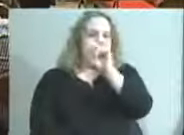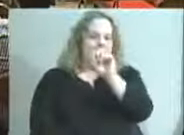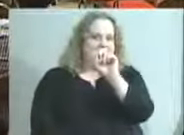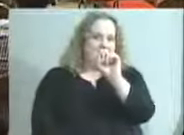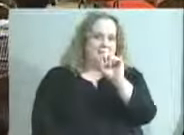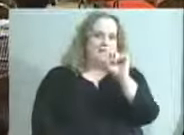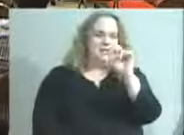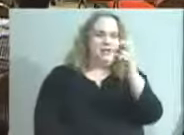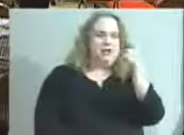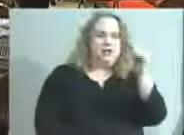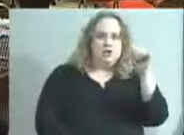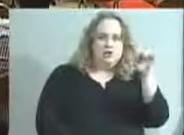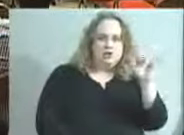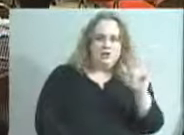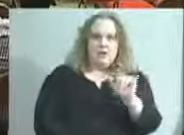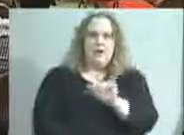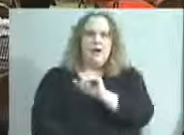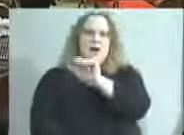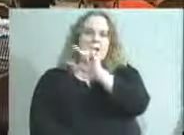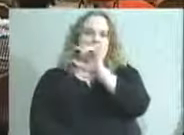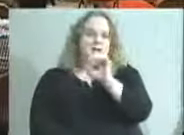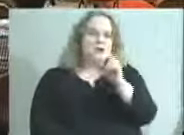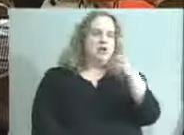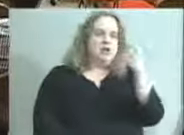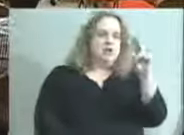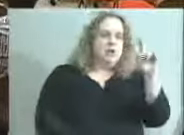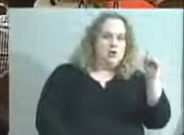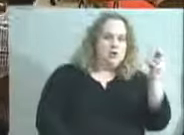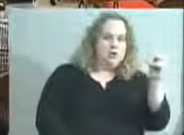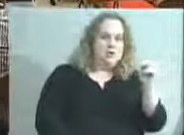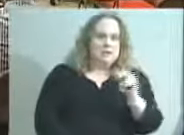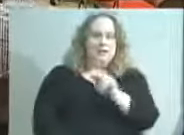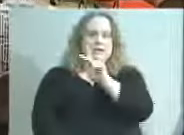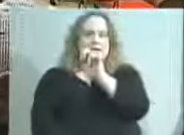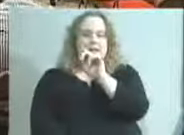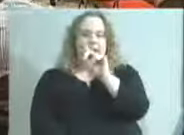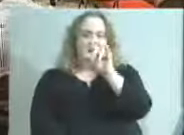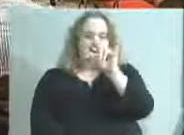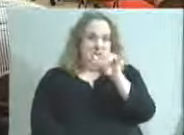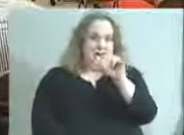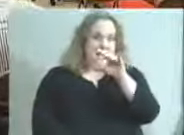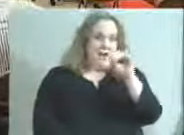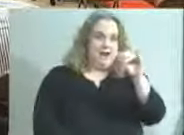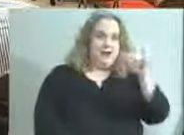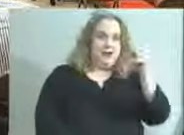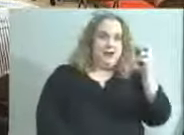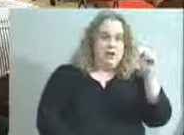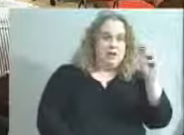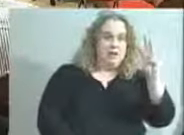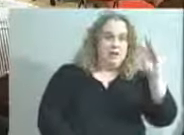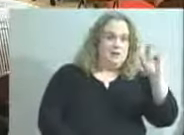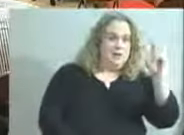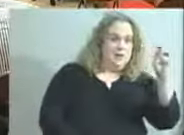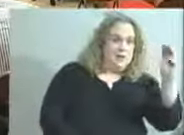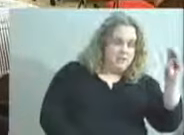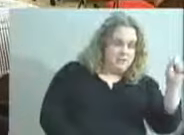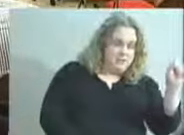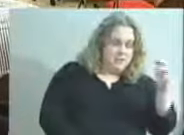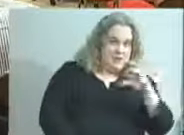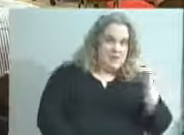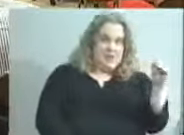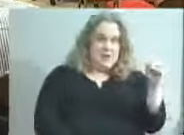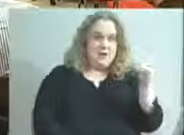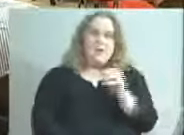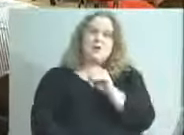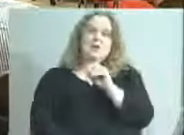King Houston, Kenneth Kennedy, and Jason Williams. Jason Williams, I'm happy to say, is a graduate of the Law and Government